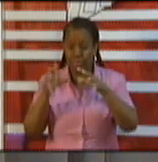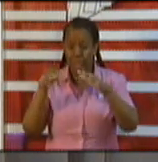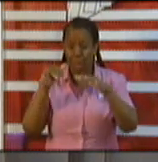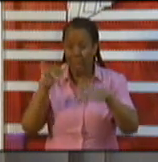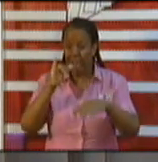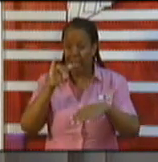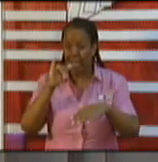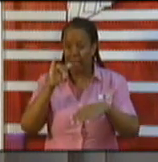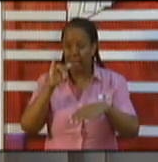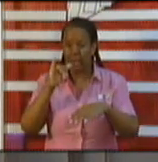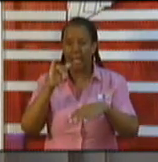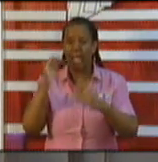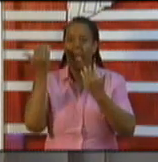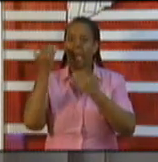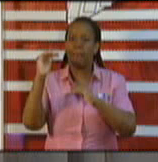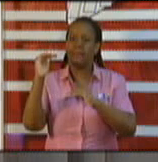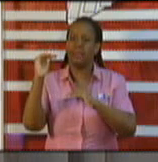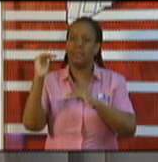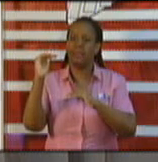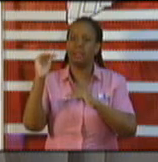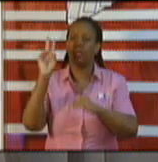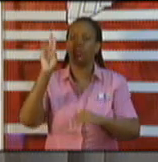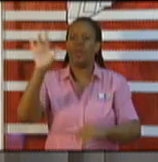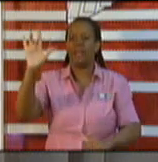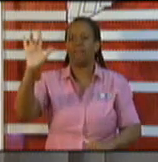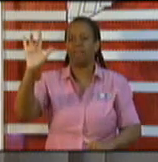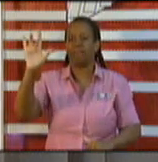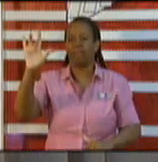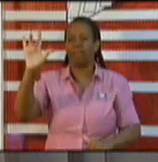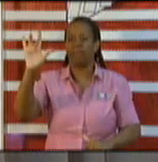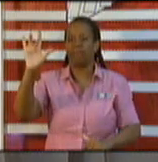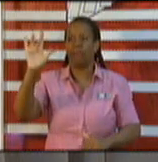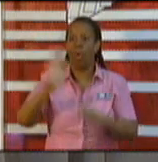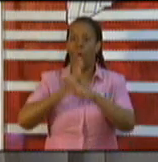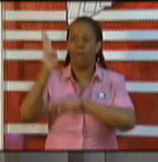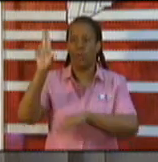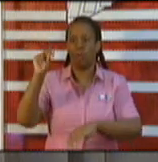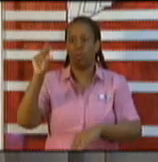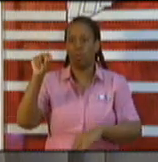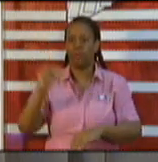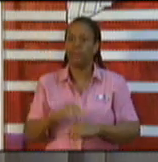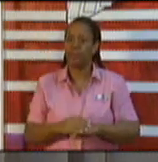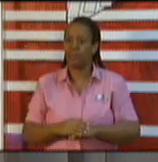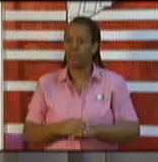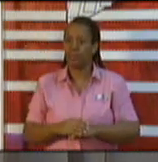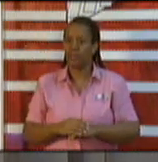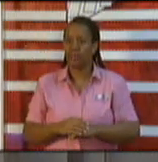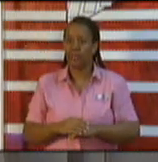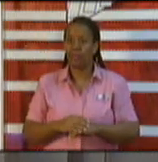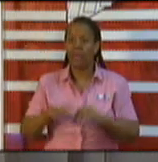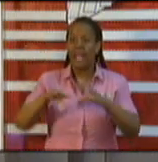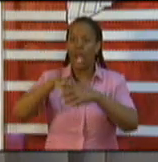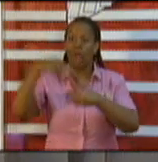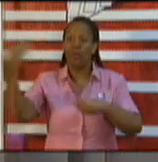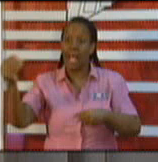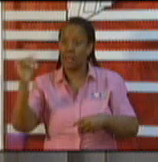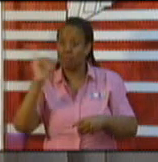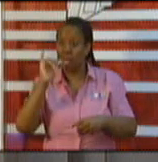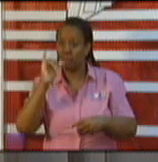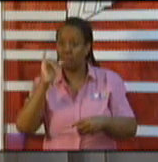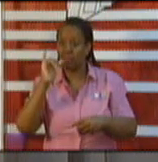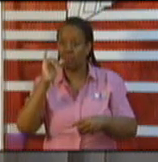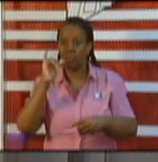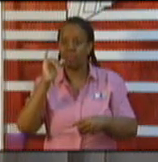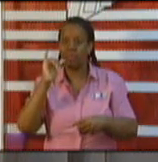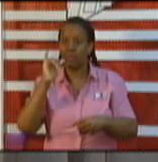25 but also outside, more importantly in the public spaces, persons are not allowed to gather